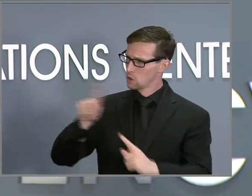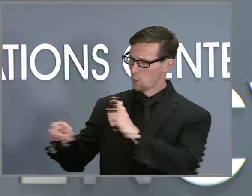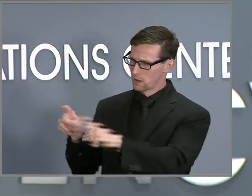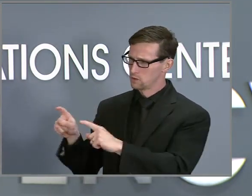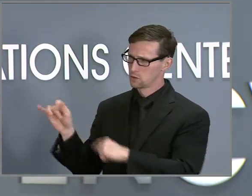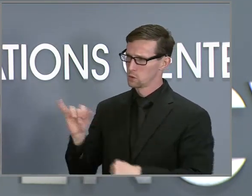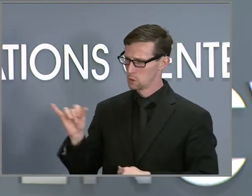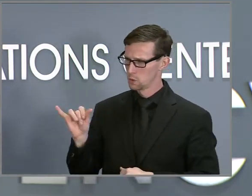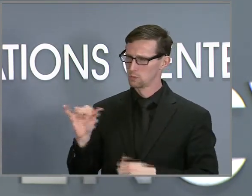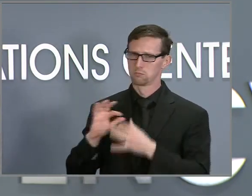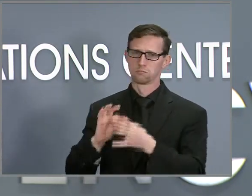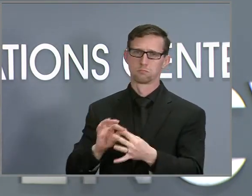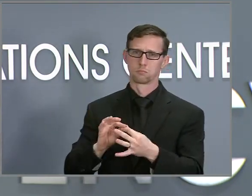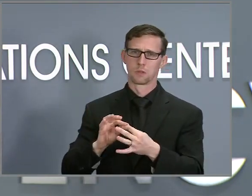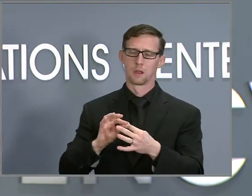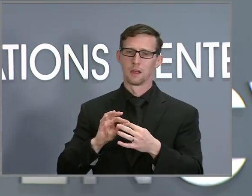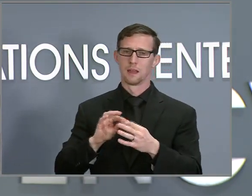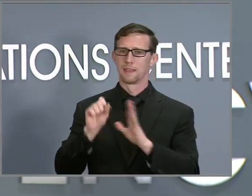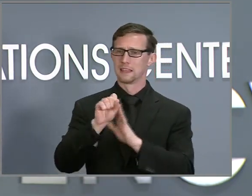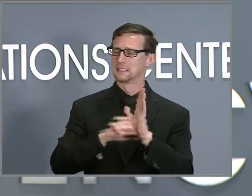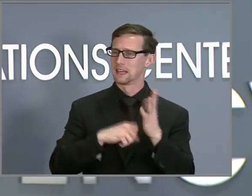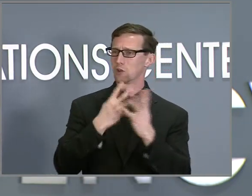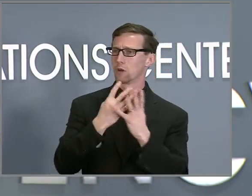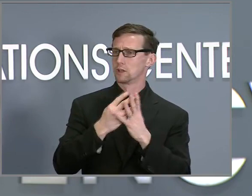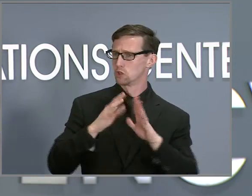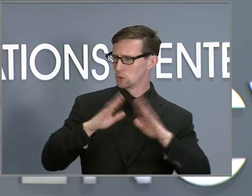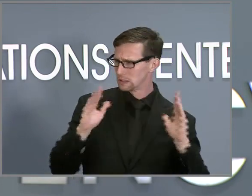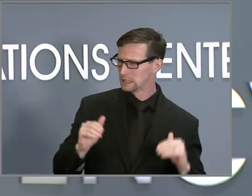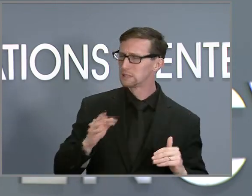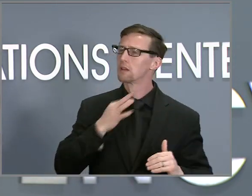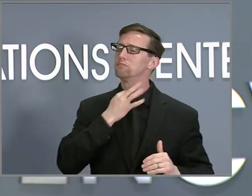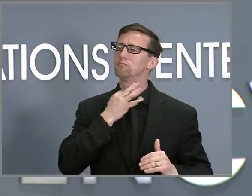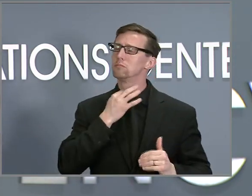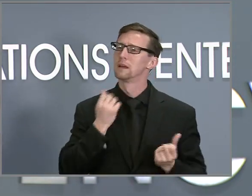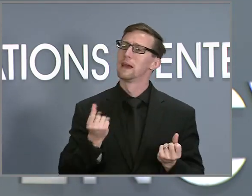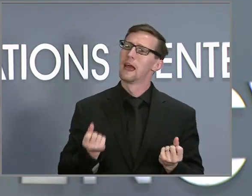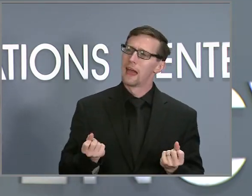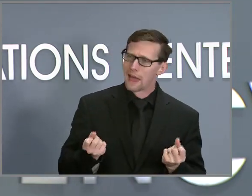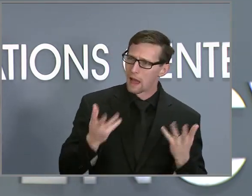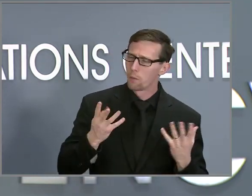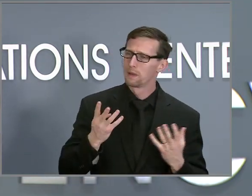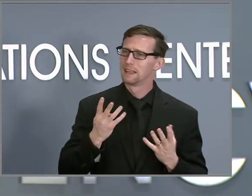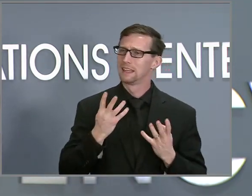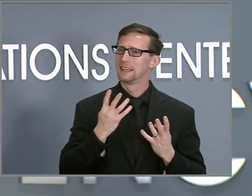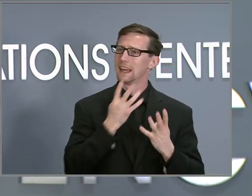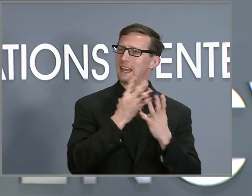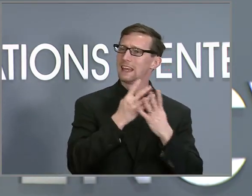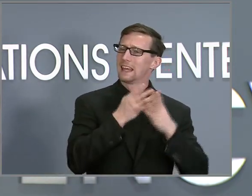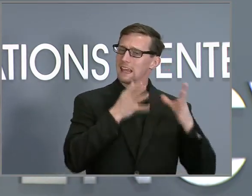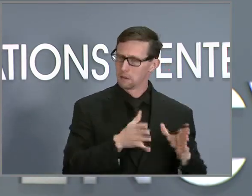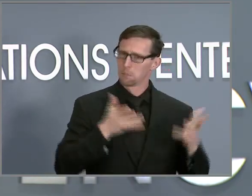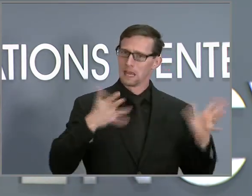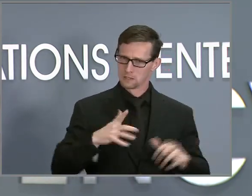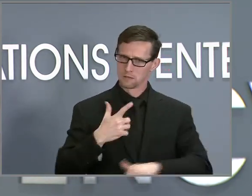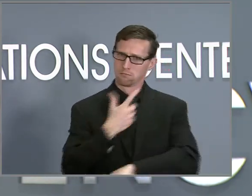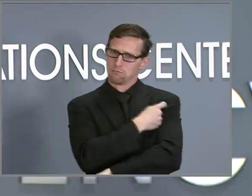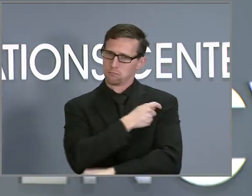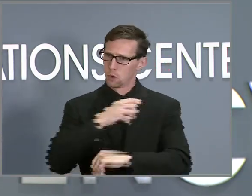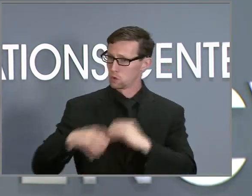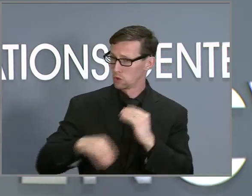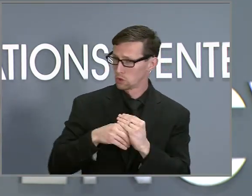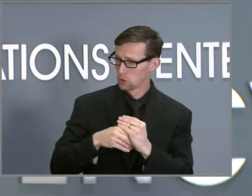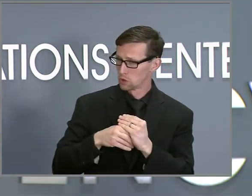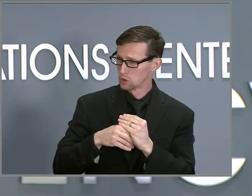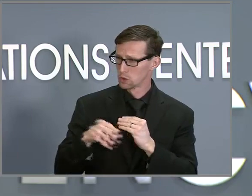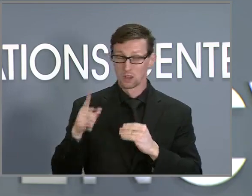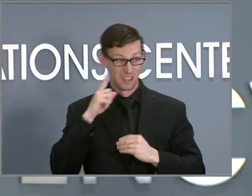correctional system, do we know how many inmates have received boosters at this point? I think we're at